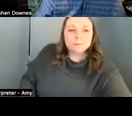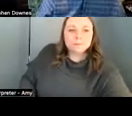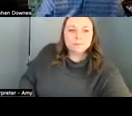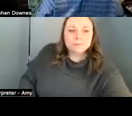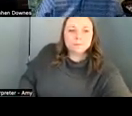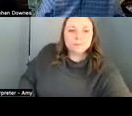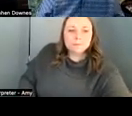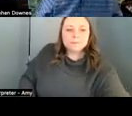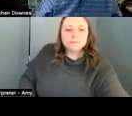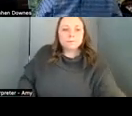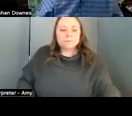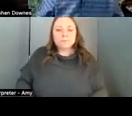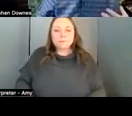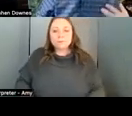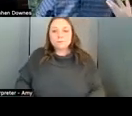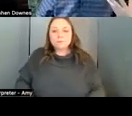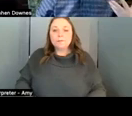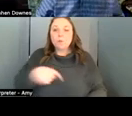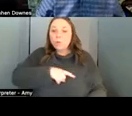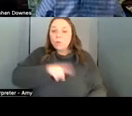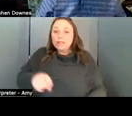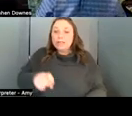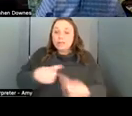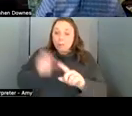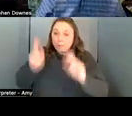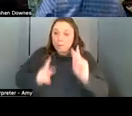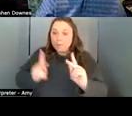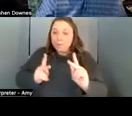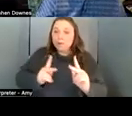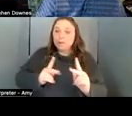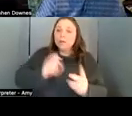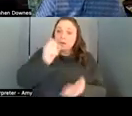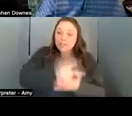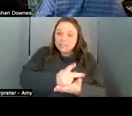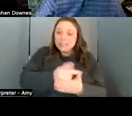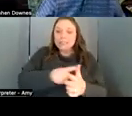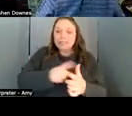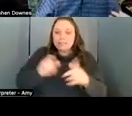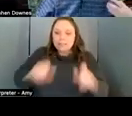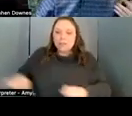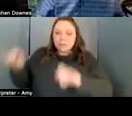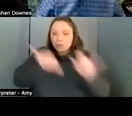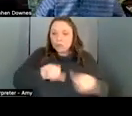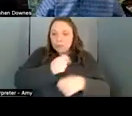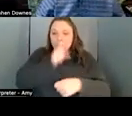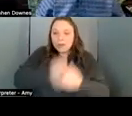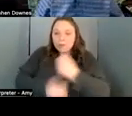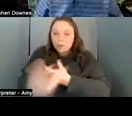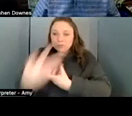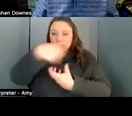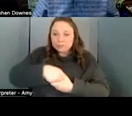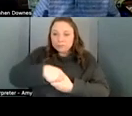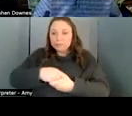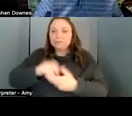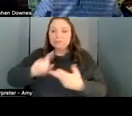in the system things like consent universality universality that everybody is included autonomy so